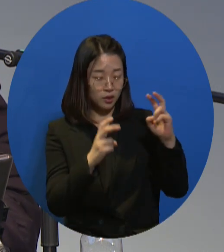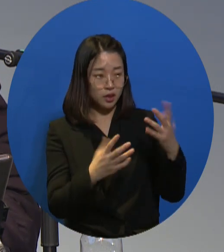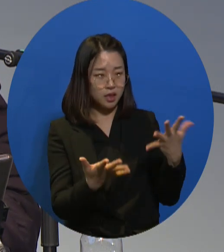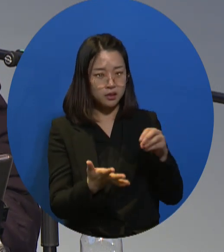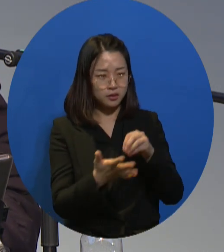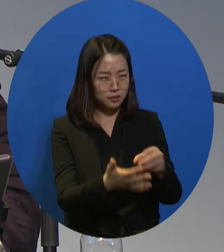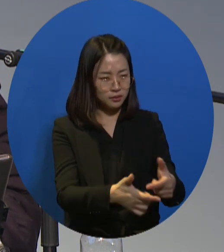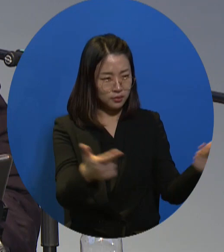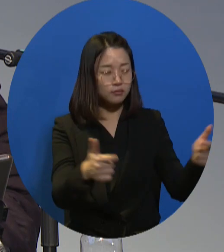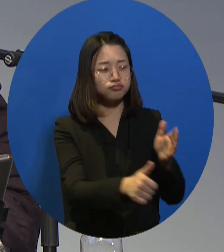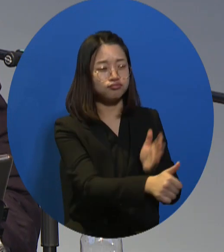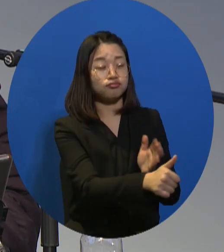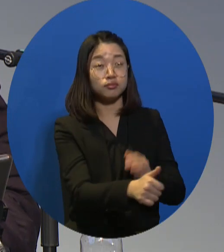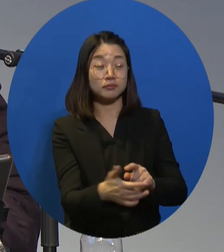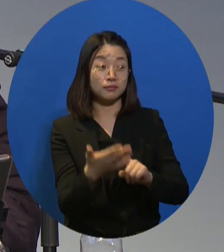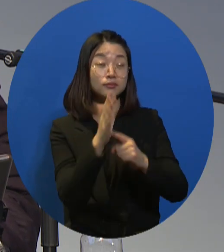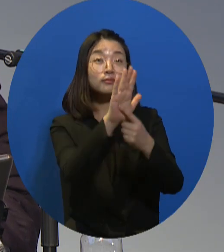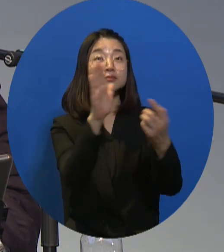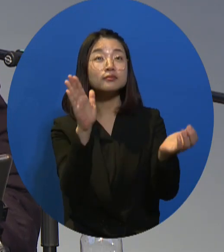by the private sector.